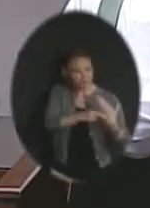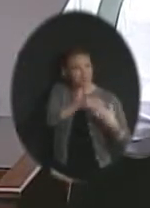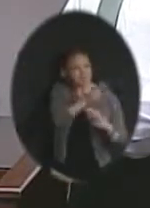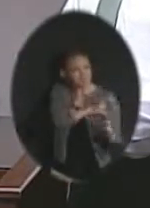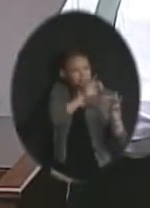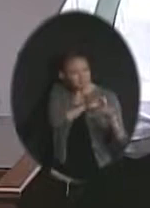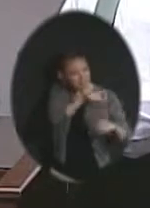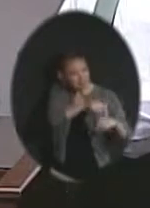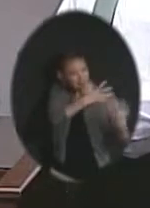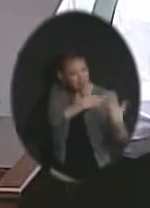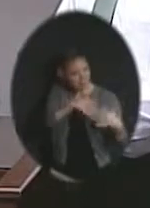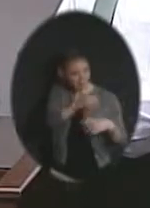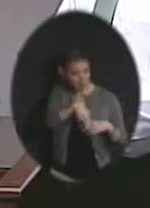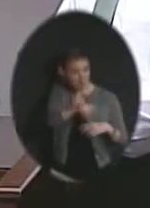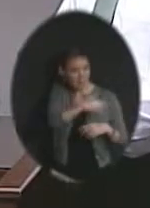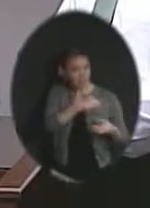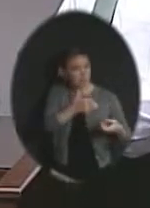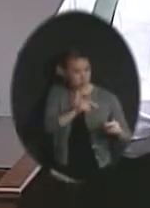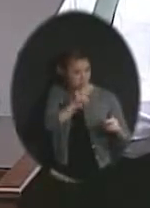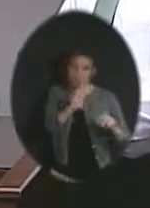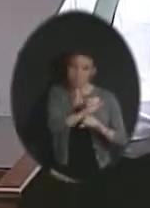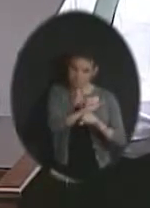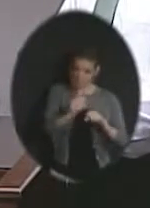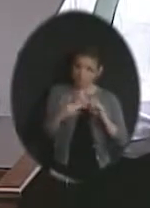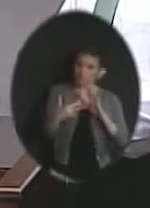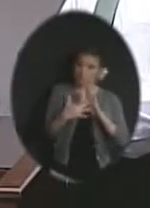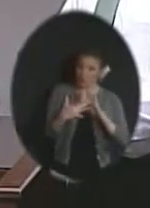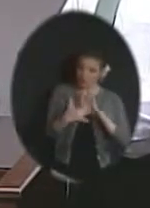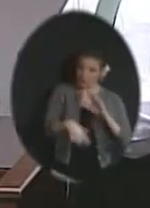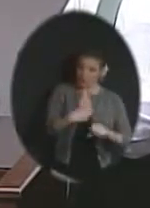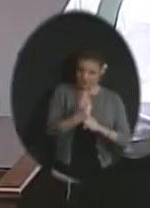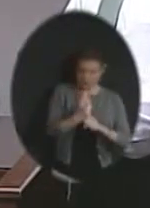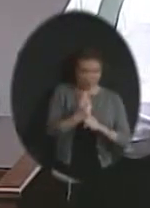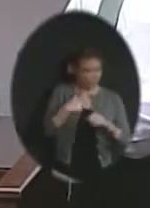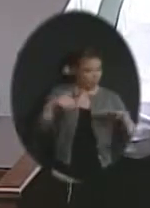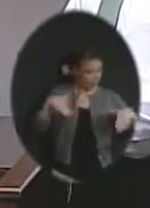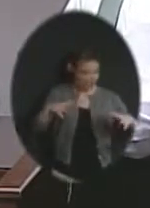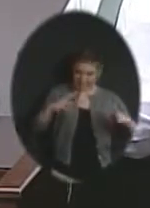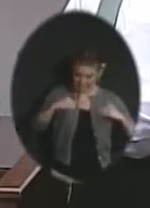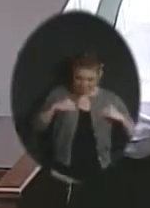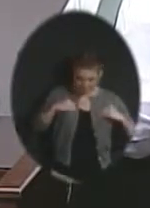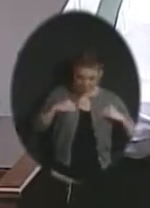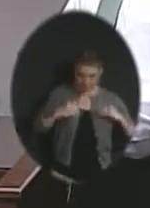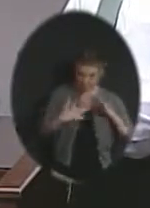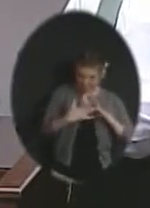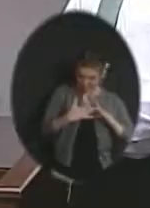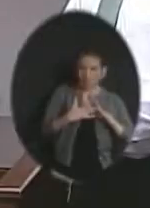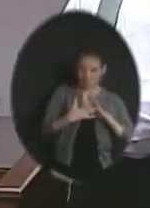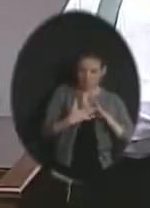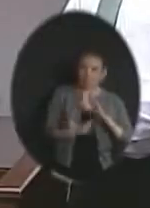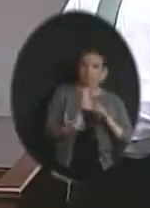time, and then they do have the opportunity to apply again their sophomore year if they aren't accepted their ninth grade year.